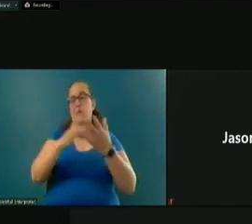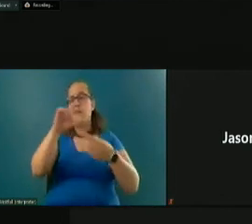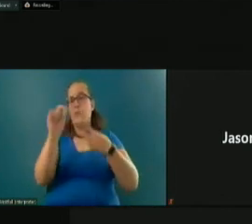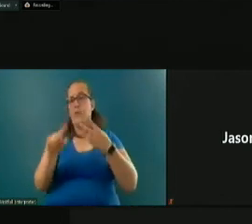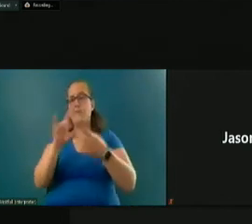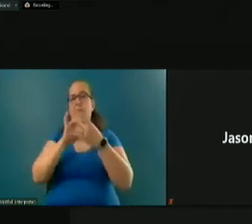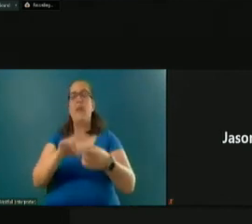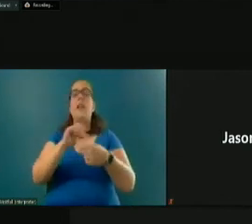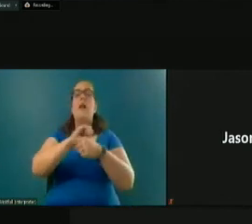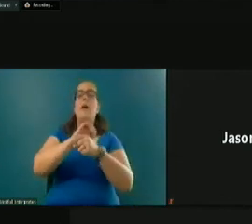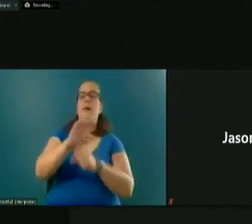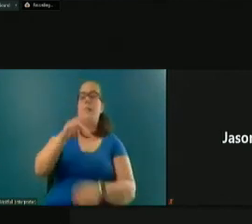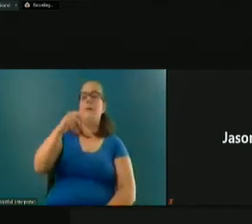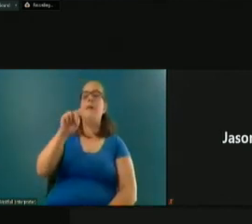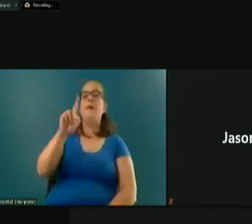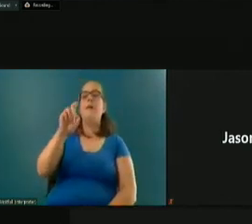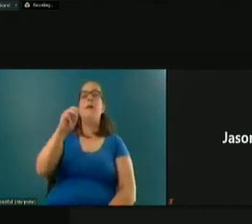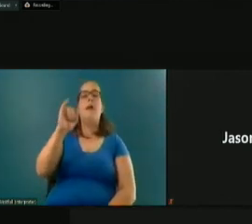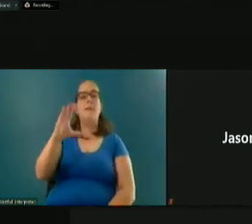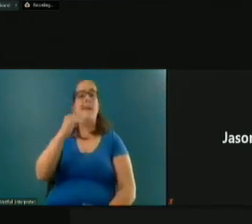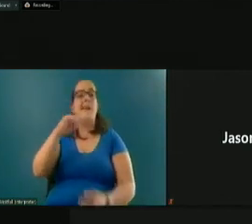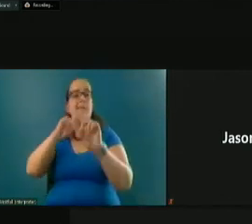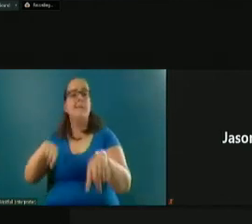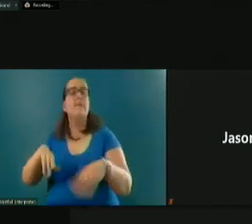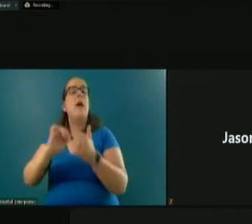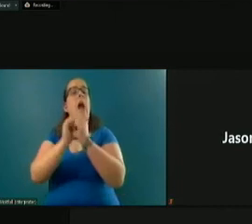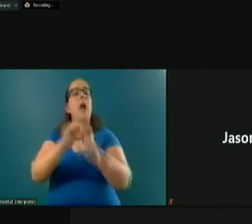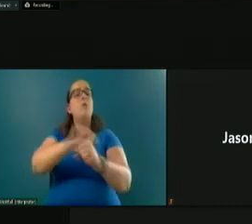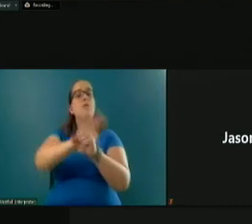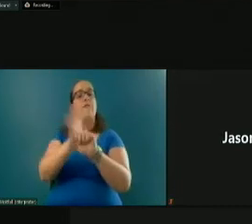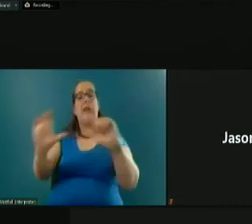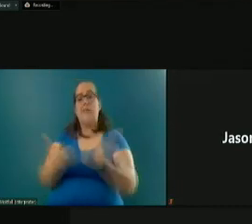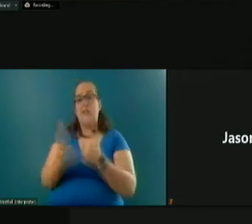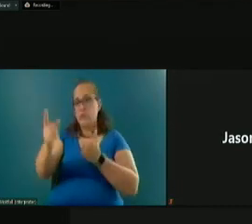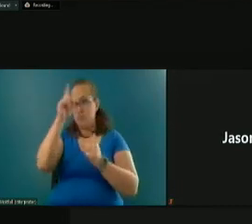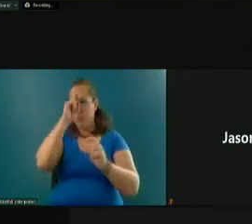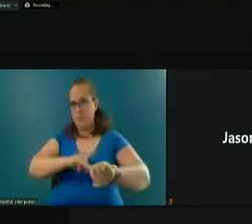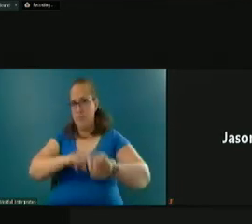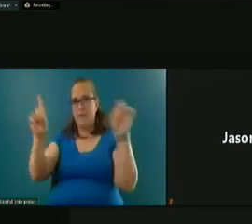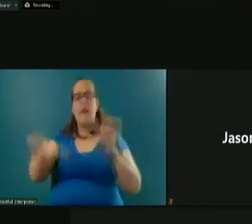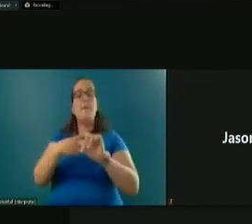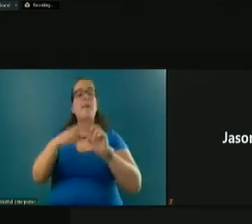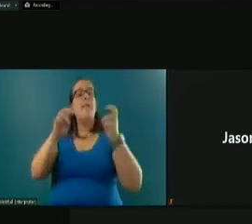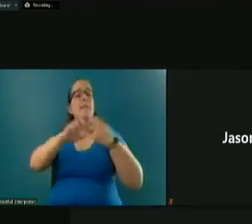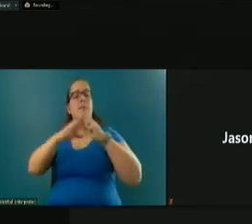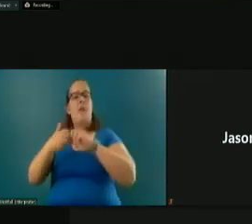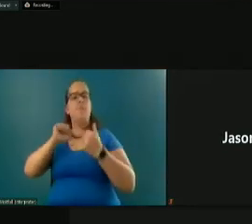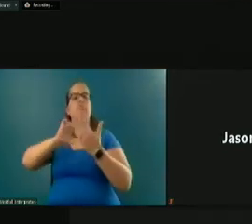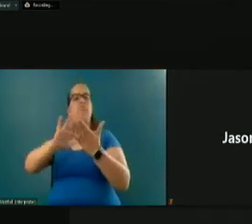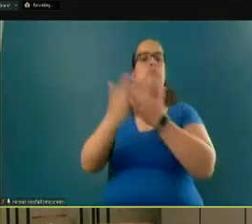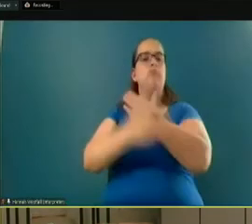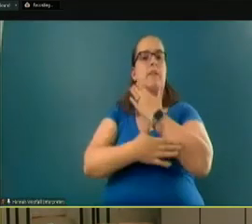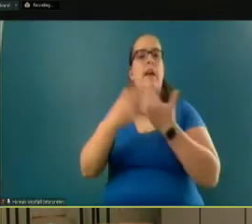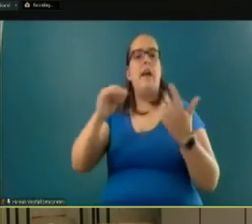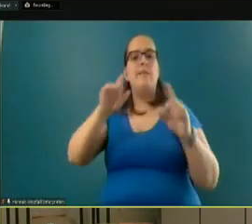and pandemic response. How has COVID-19 challenged you to think differently about the problems facing the county and solutions